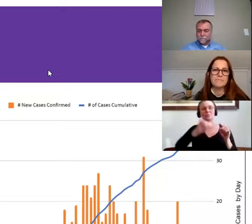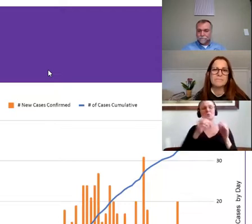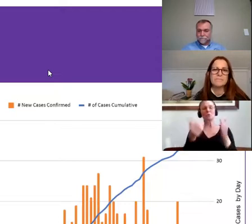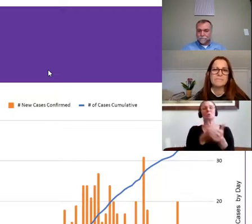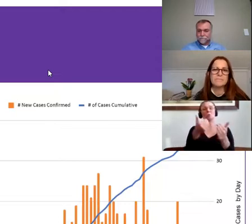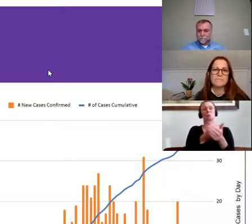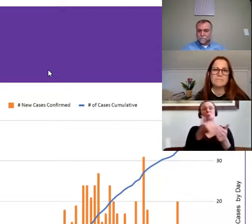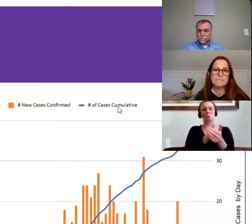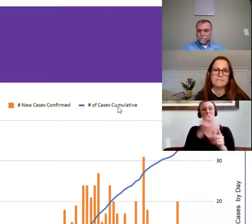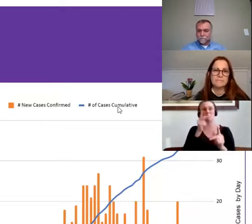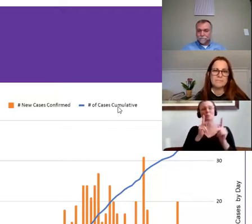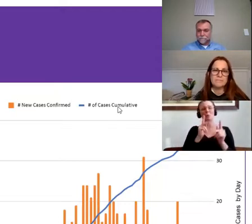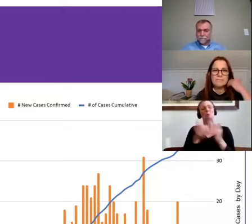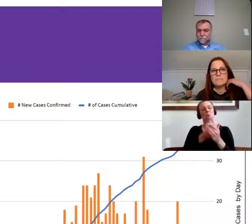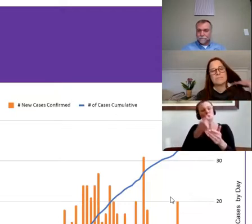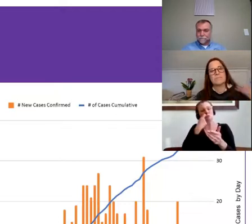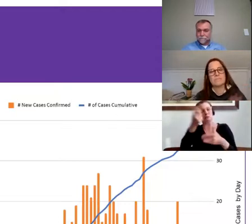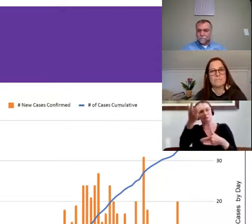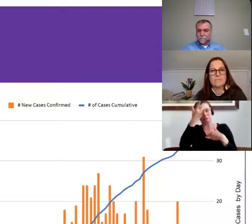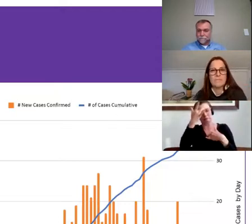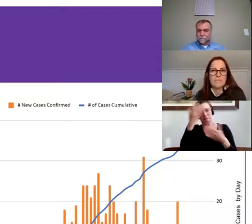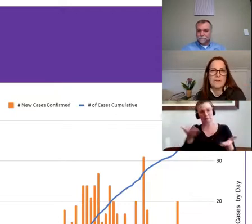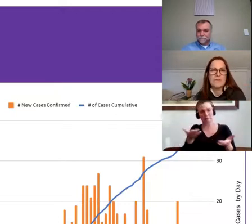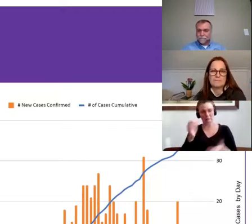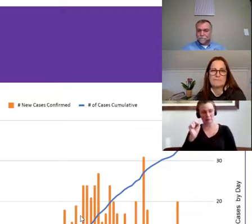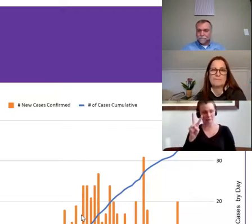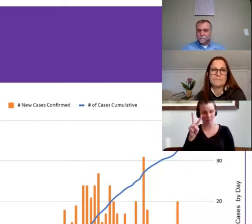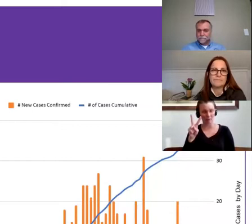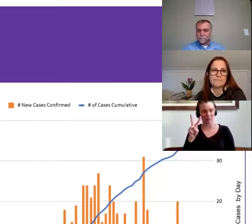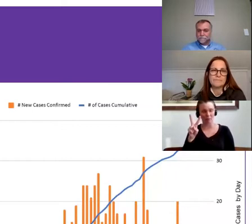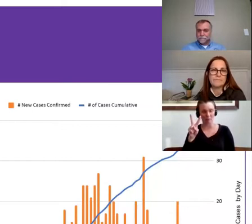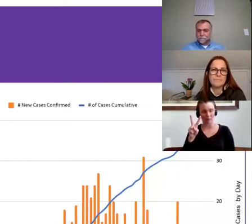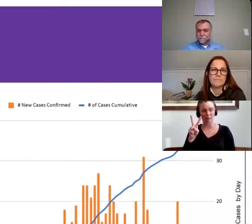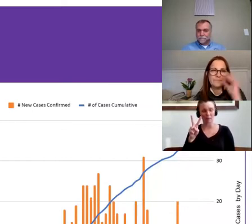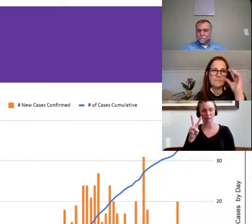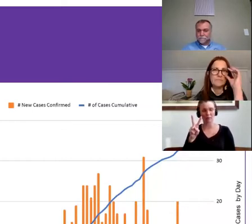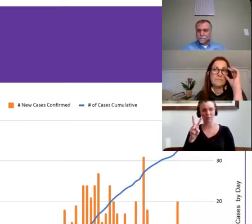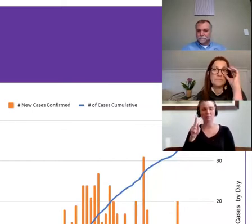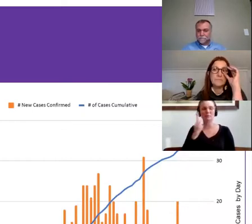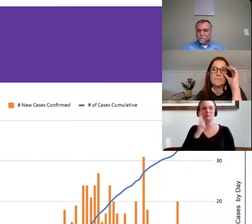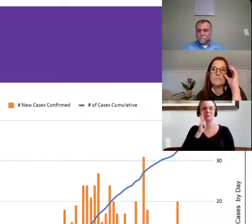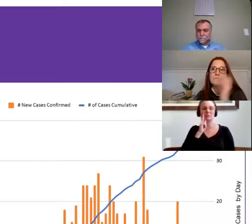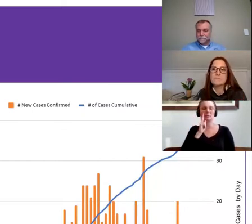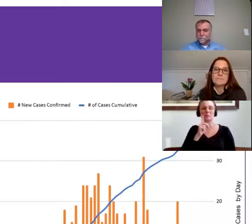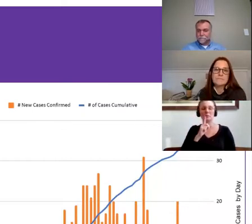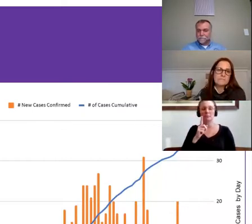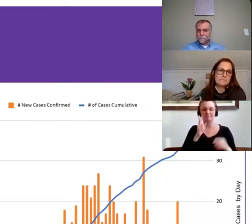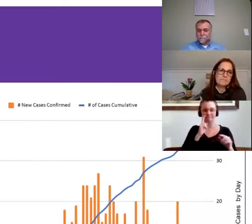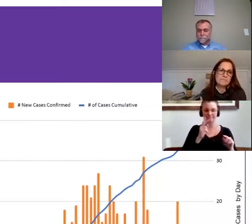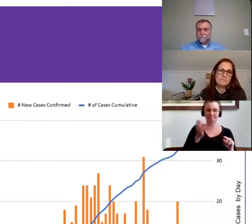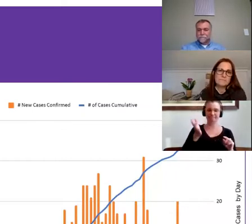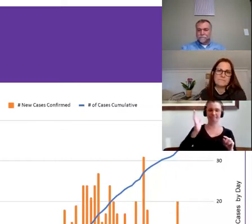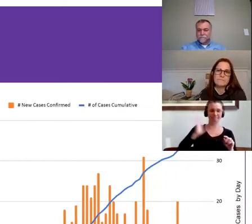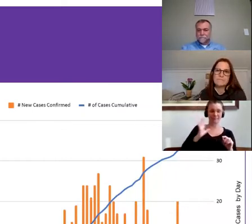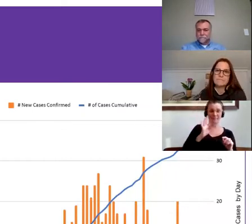here in the city. All right. And you can see where they're trending. They started back in